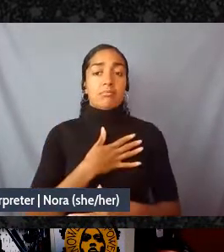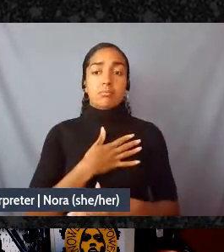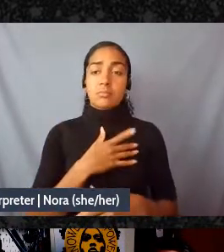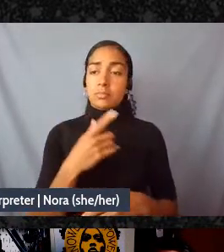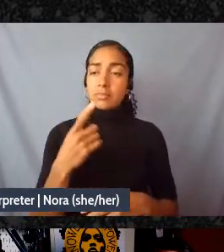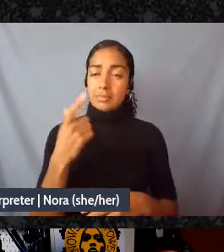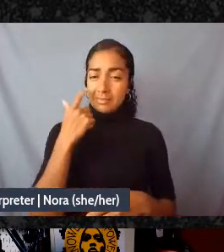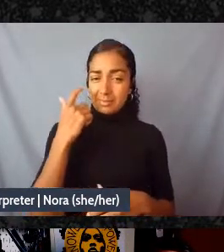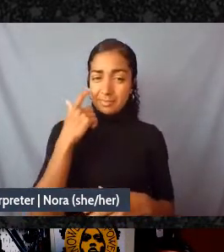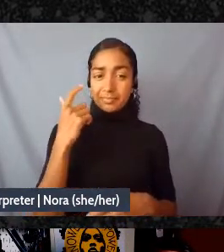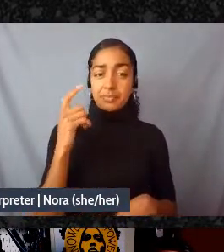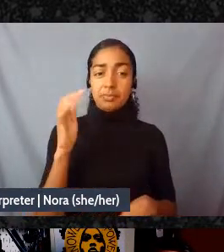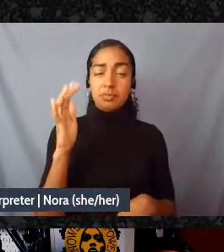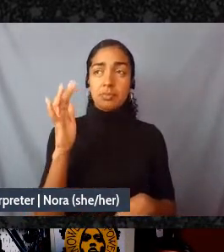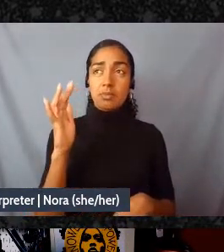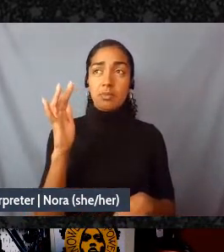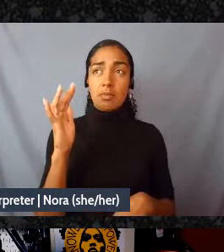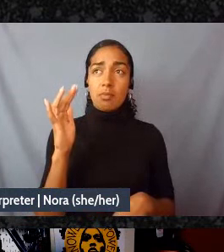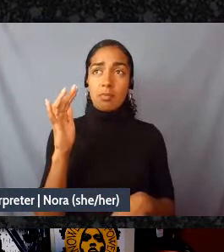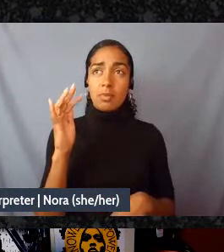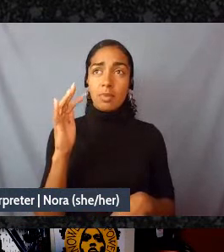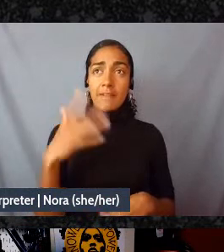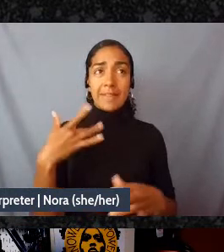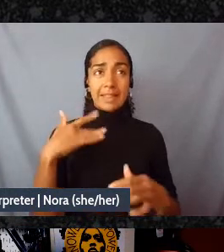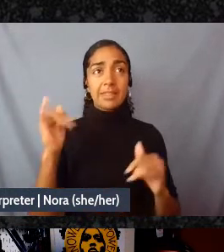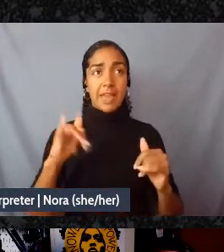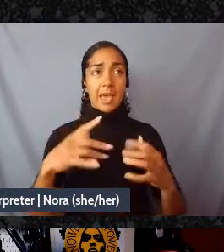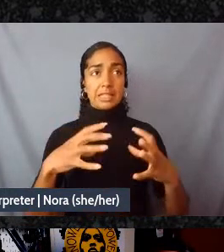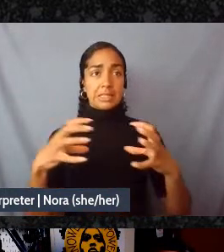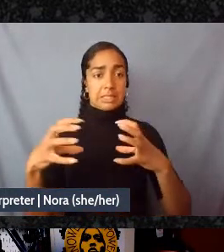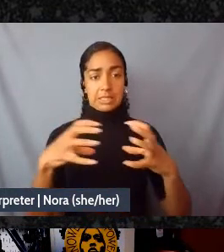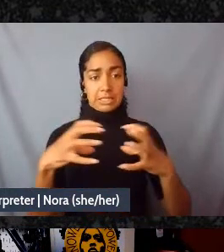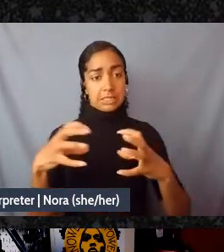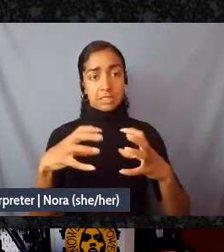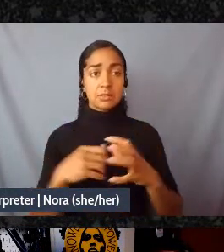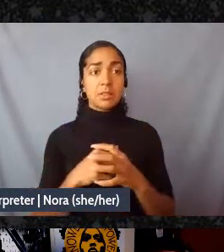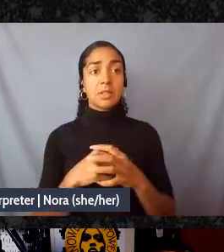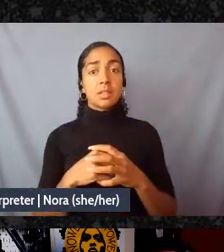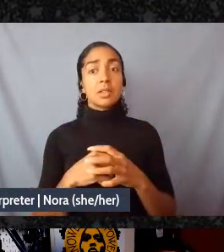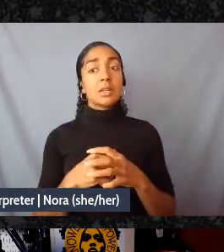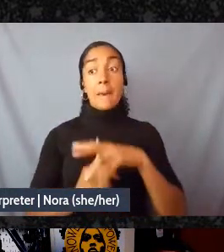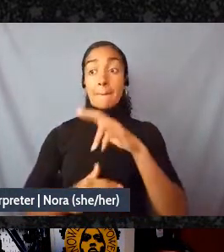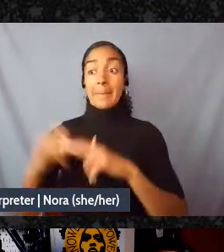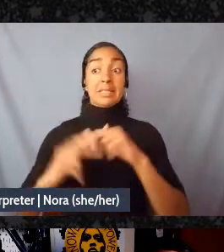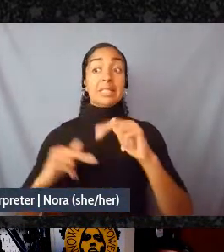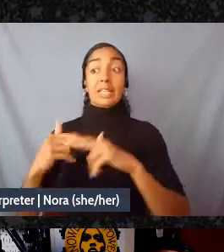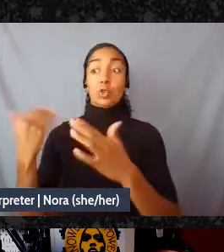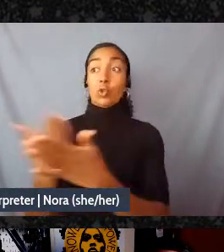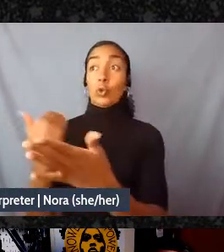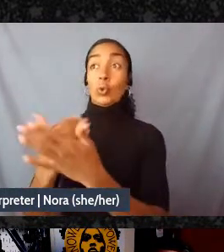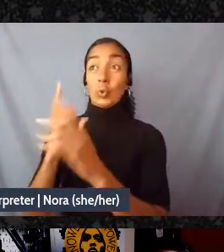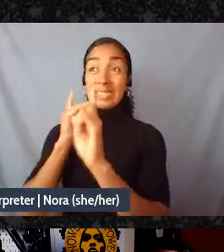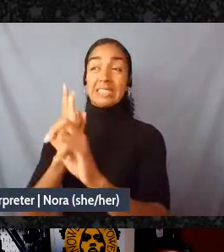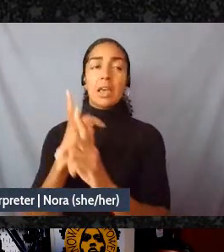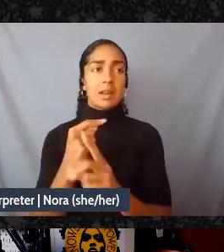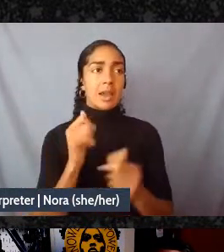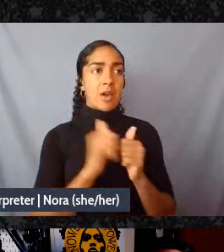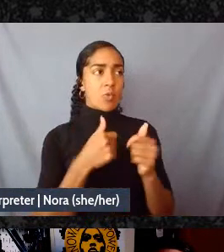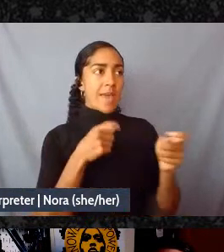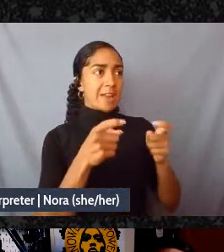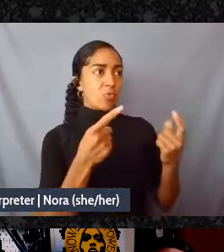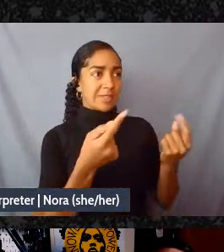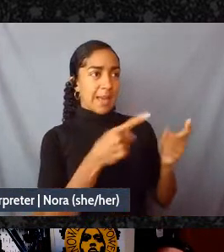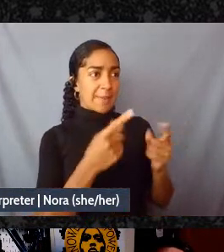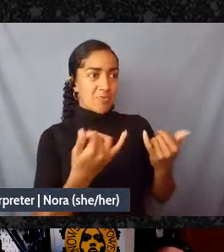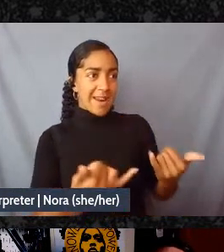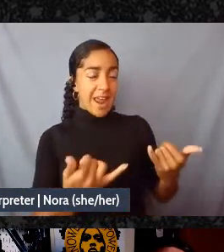consistent tension between building the new and how do we handle what's happening now and the need for government the need for